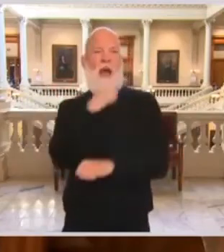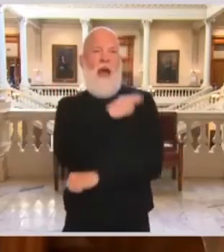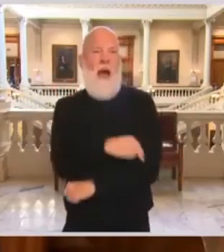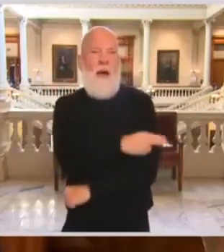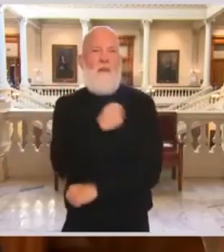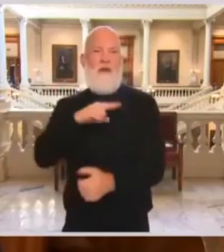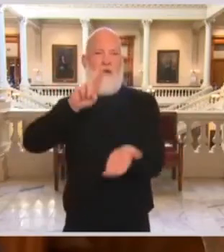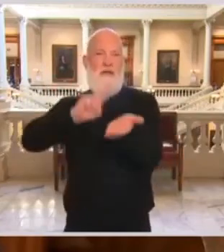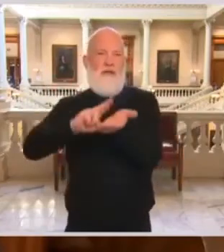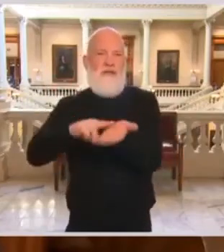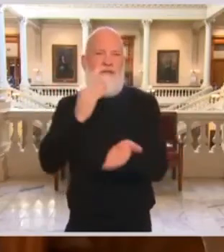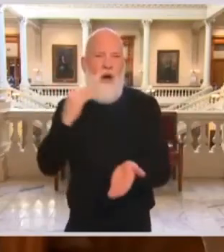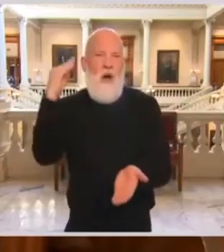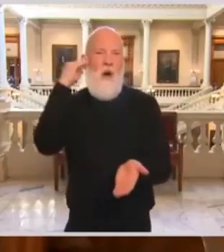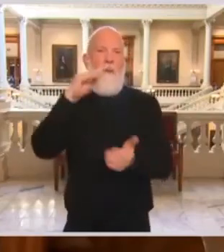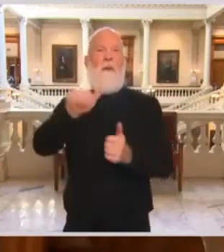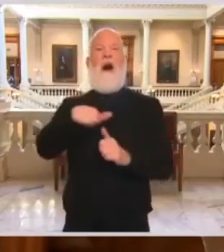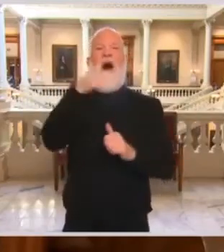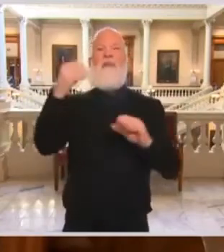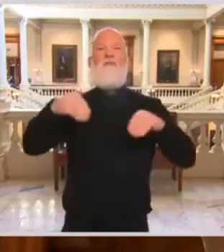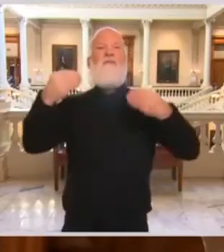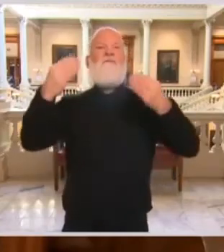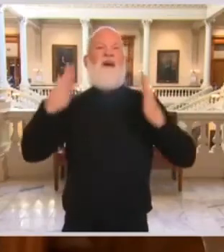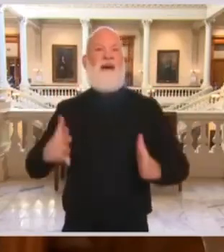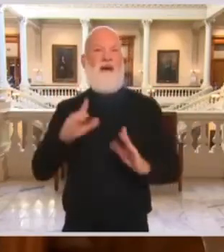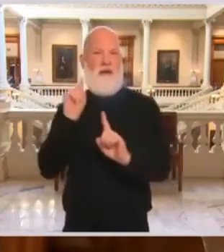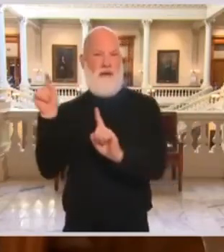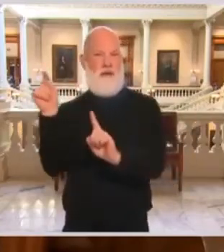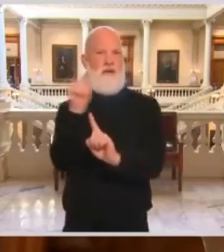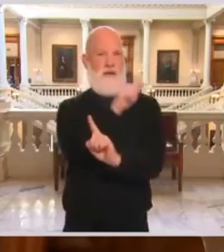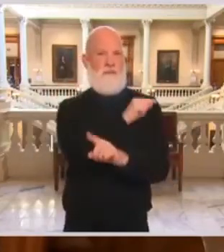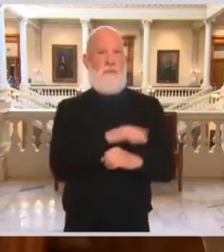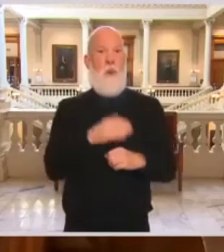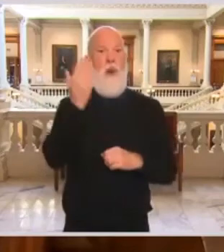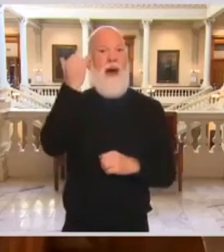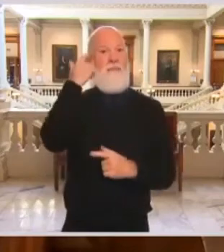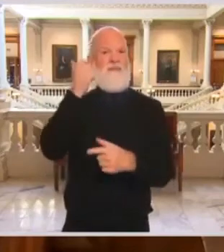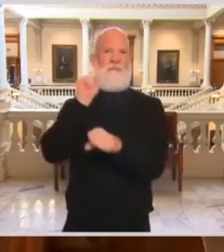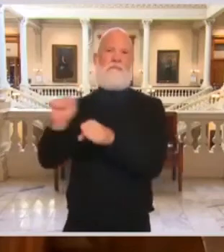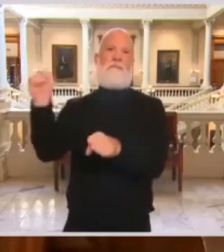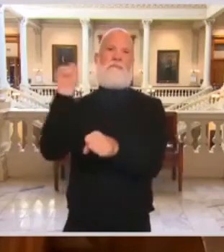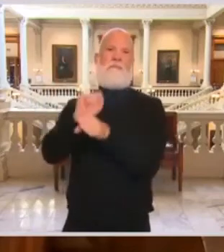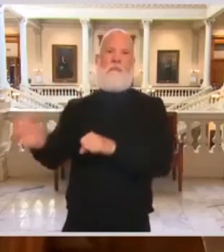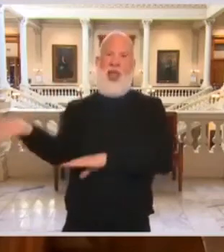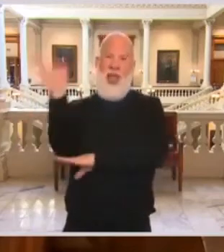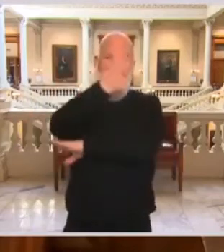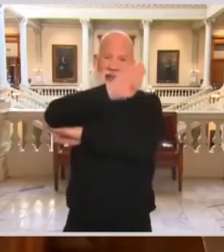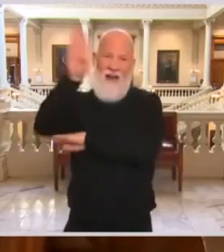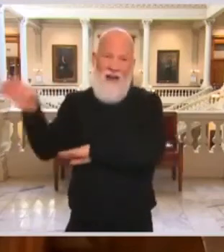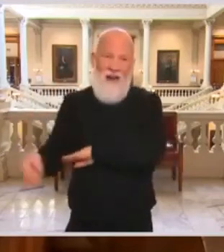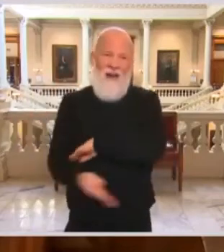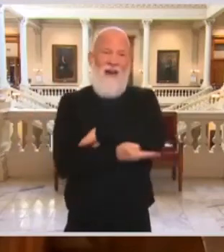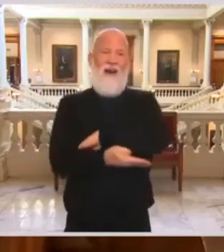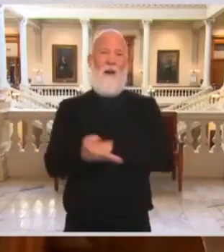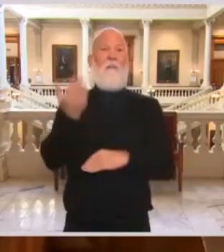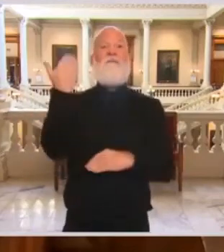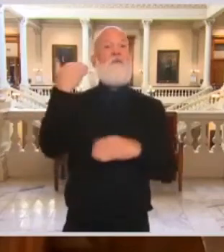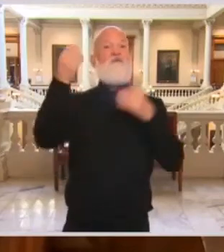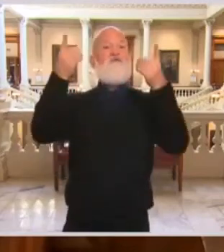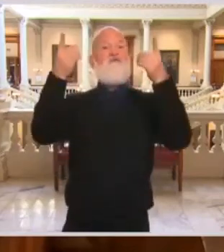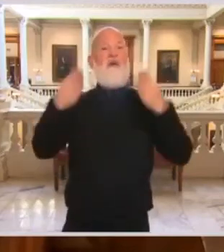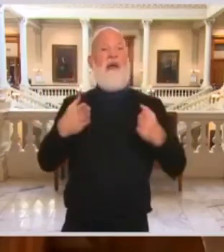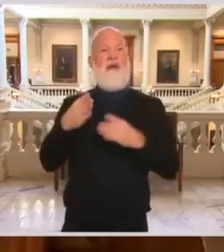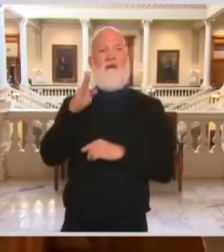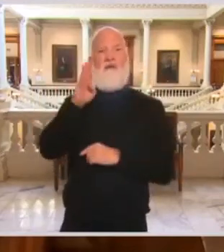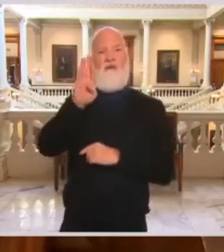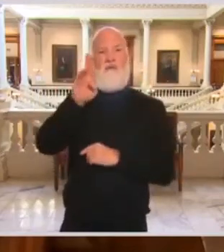Because of their around the clock efforts, under the leadership of former director Homer Bryson and director Chris